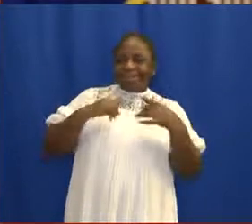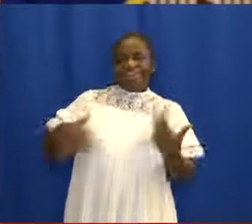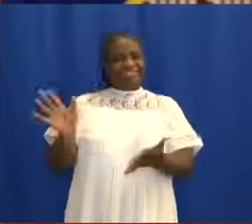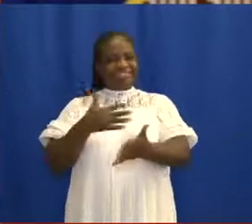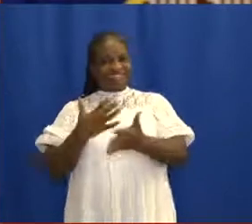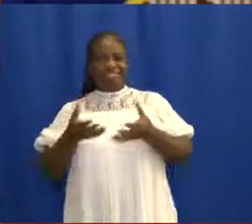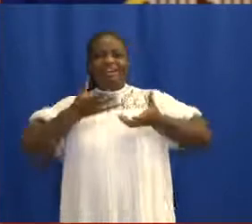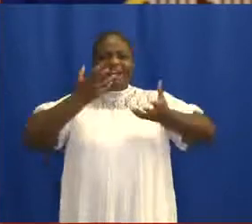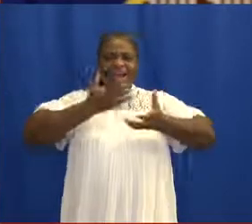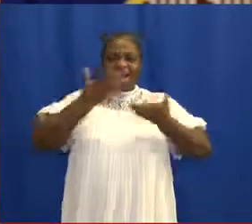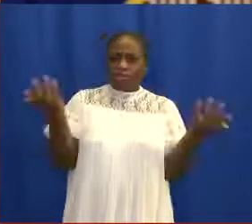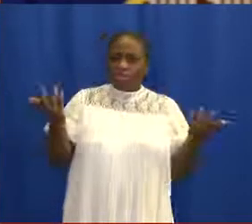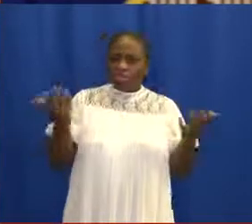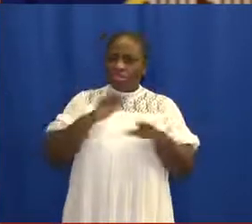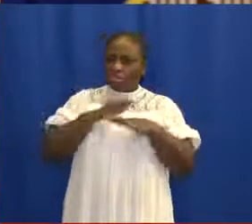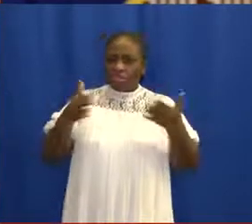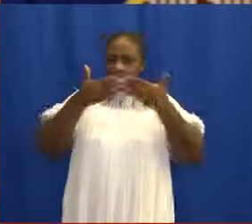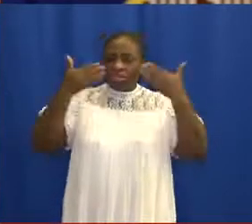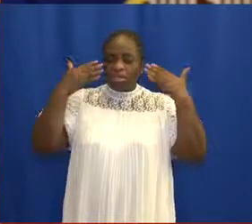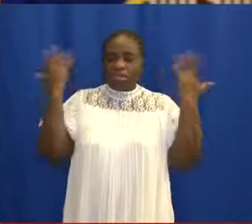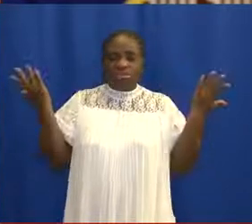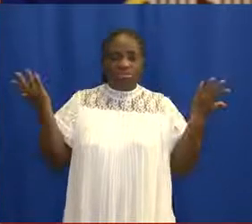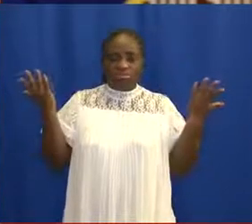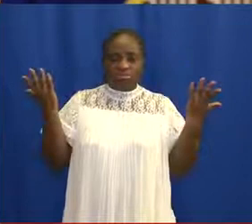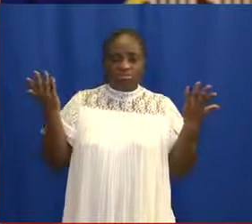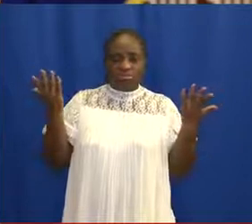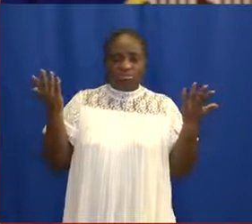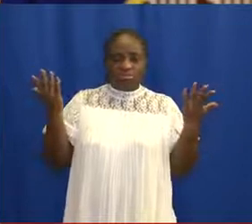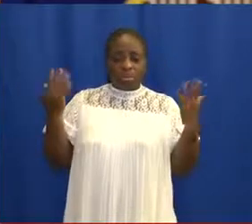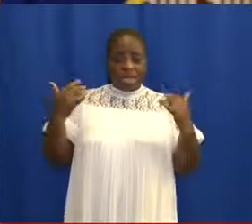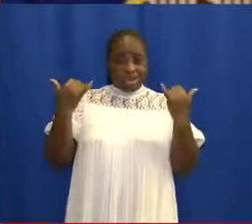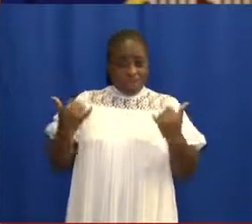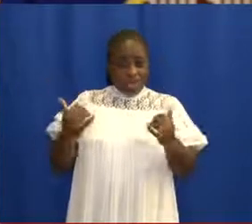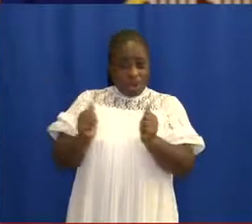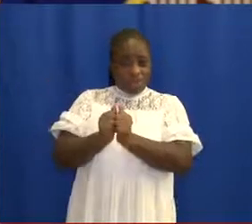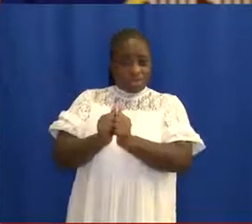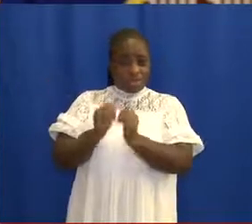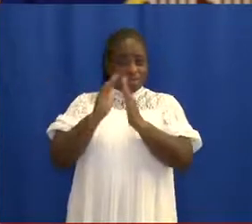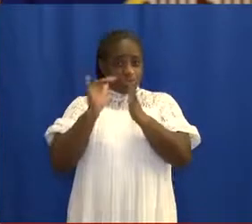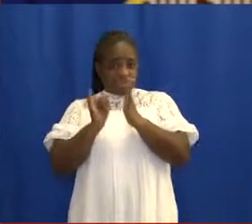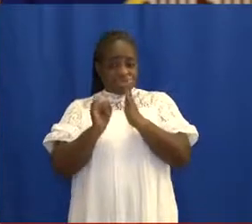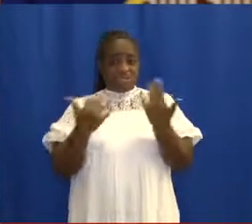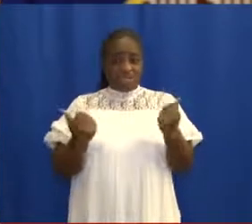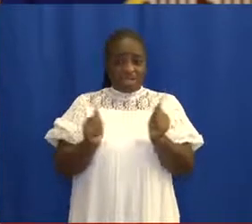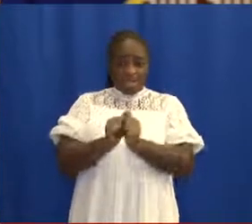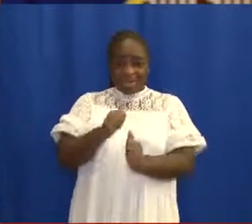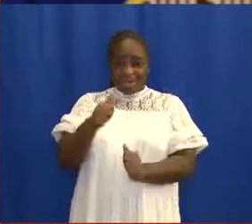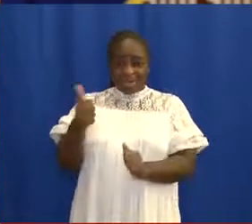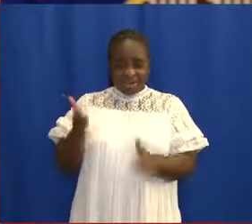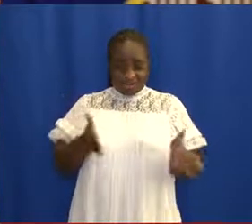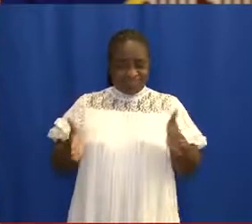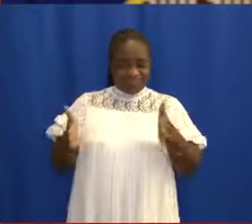singing or shouting without their masks. The imposition of restrictions on our daily routines